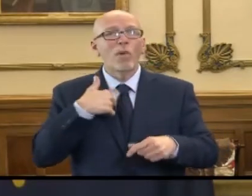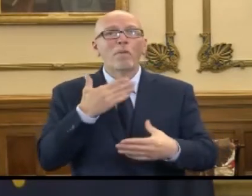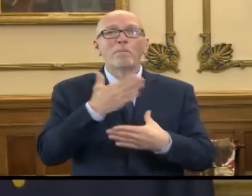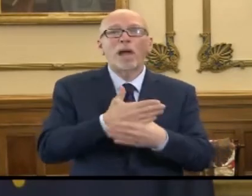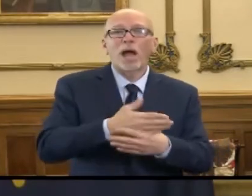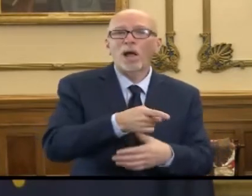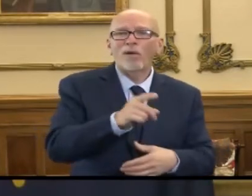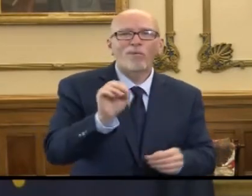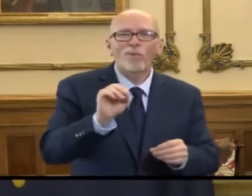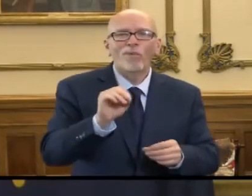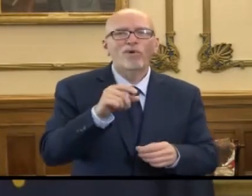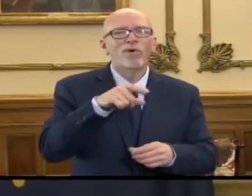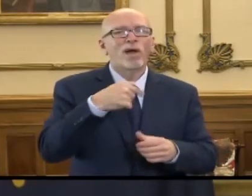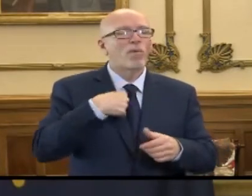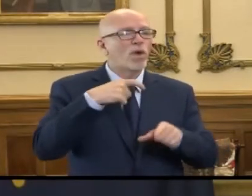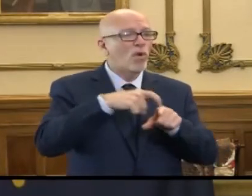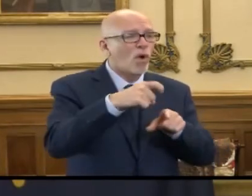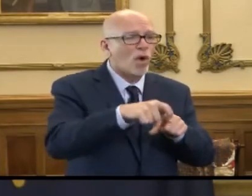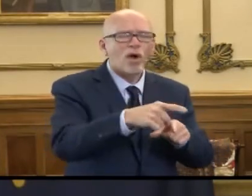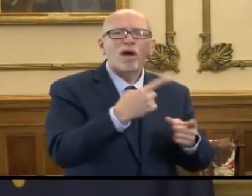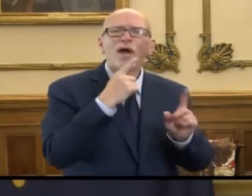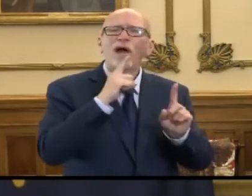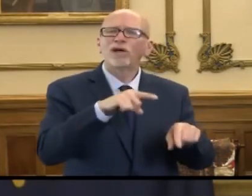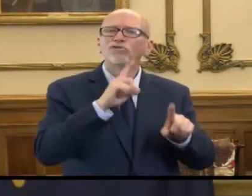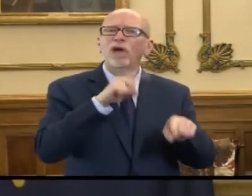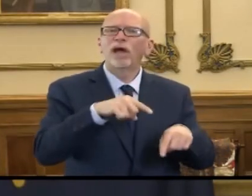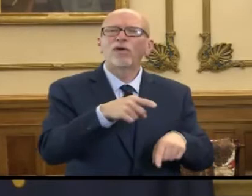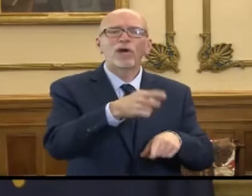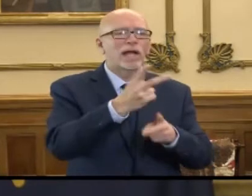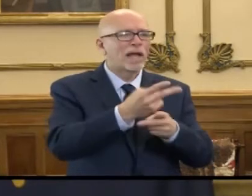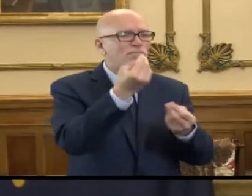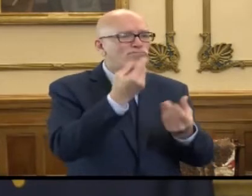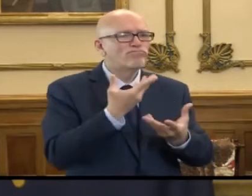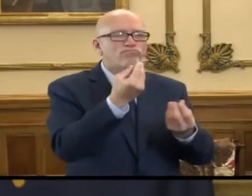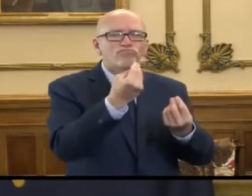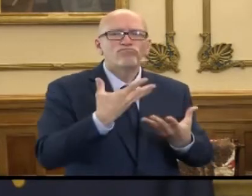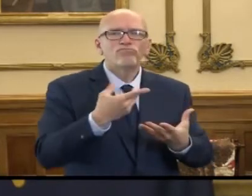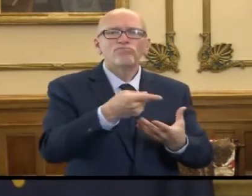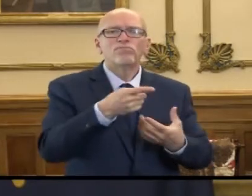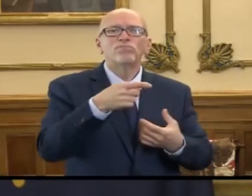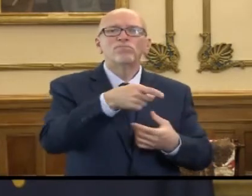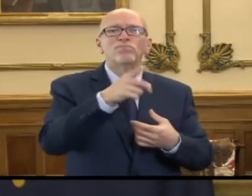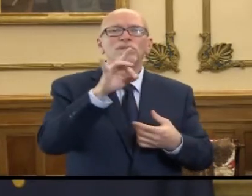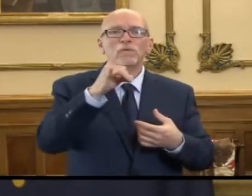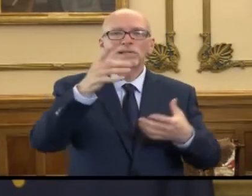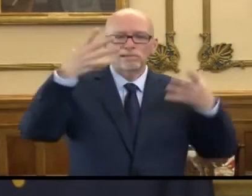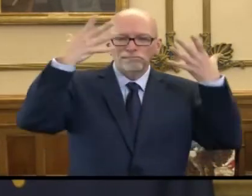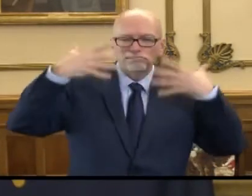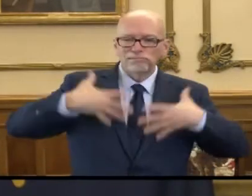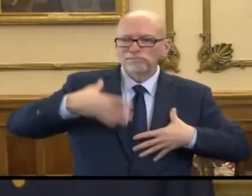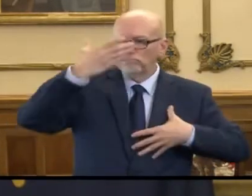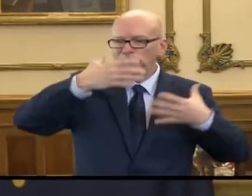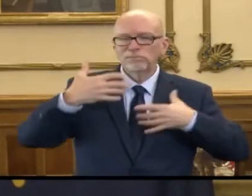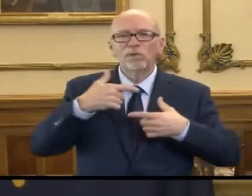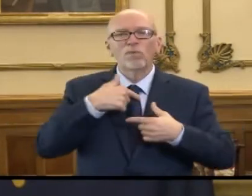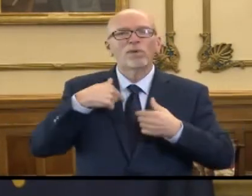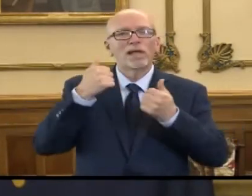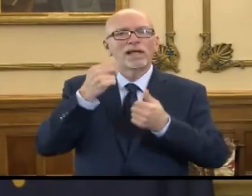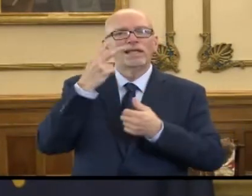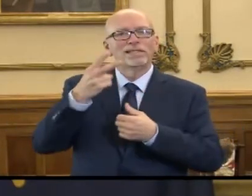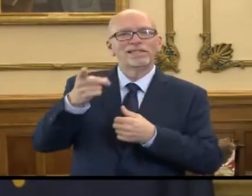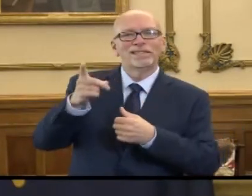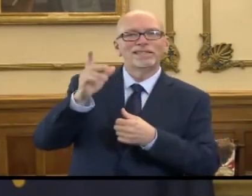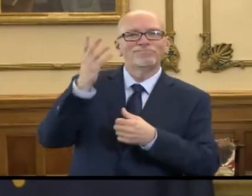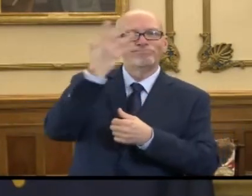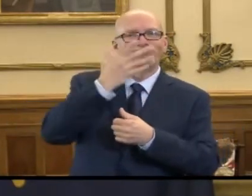You answered our many calls. You kept us informed and even put on your space suits so we could see our sweet Wally's